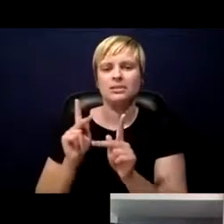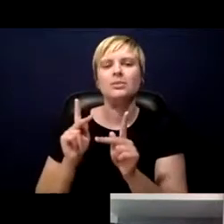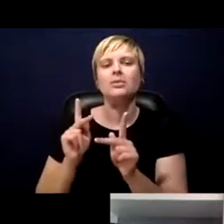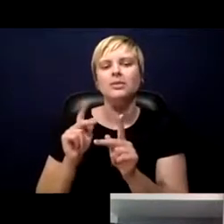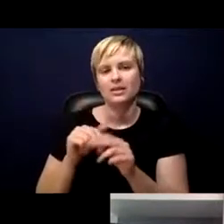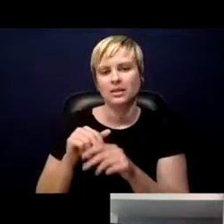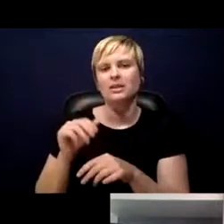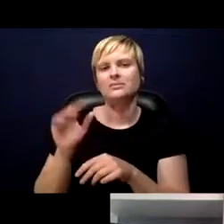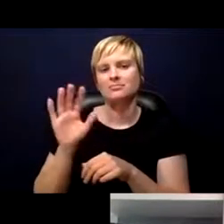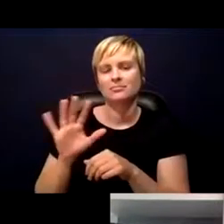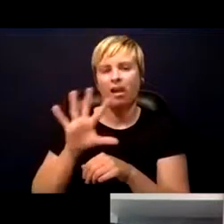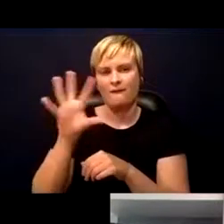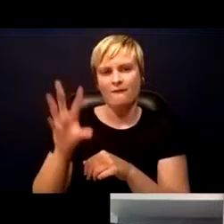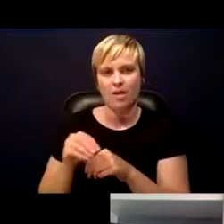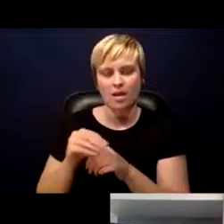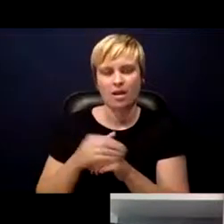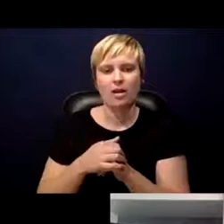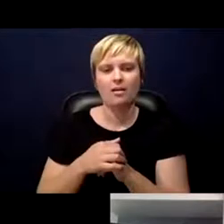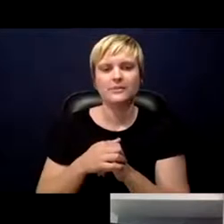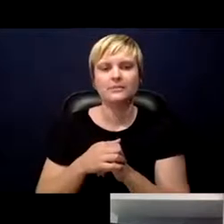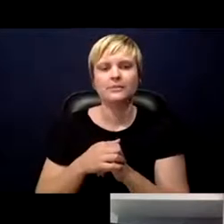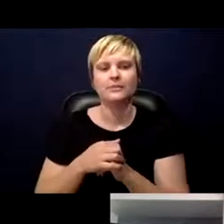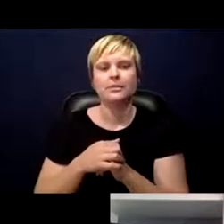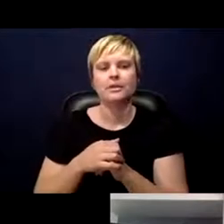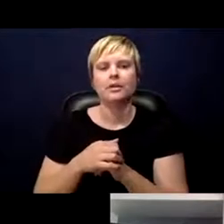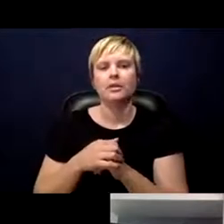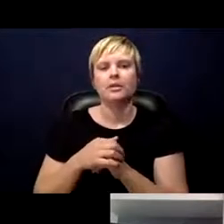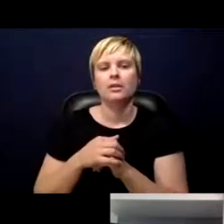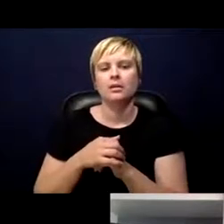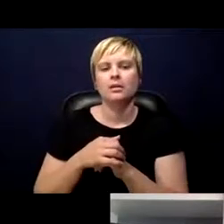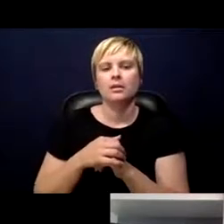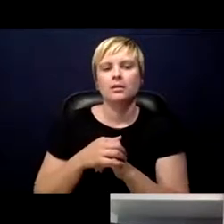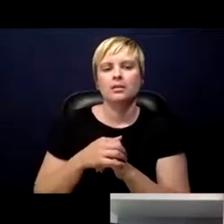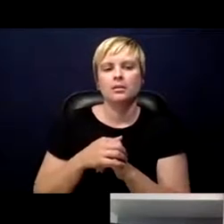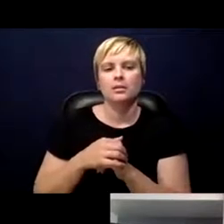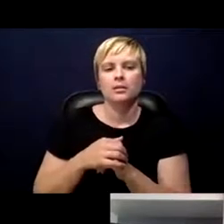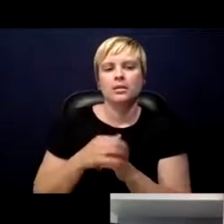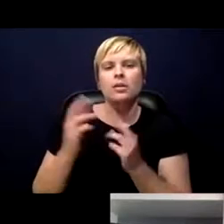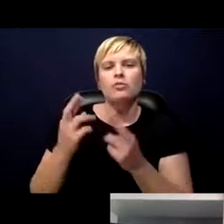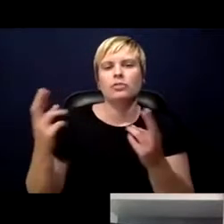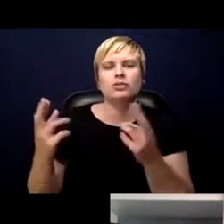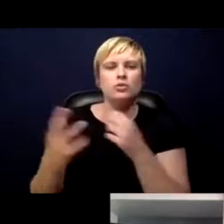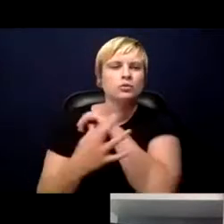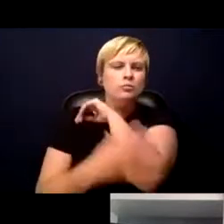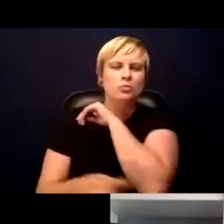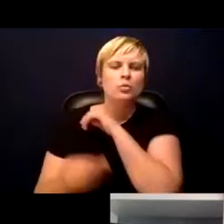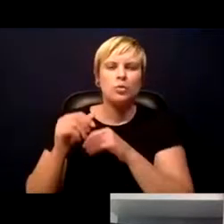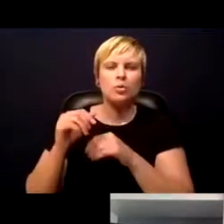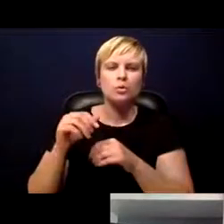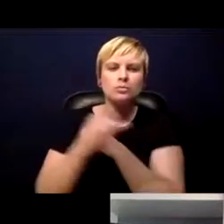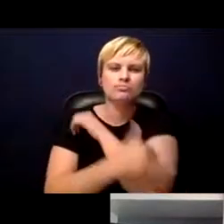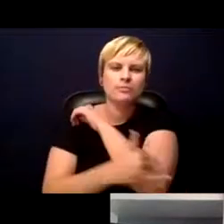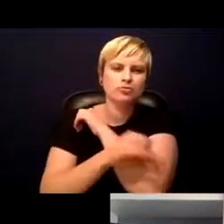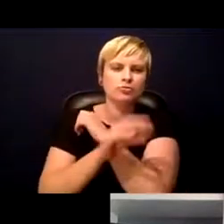and Saveliung, poor, resource poor setting countries in West Africa. And then that outbreak